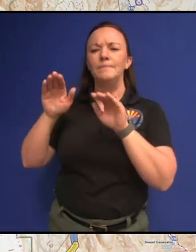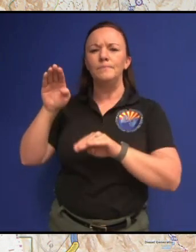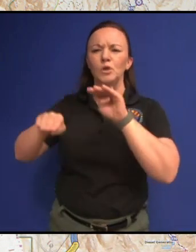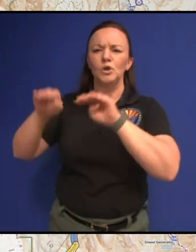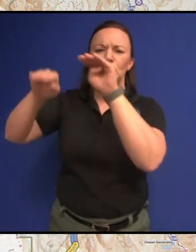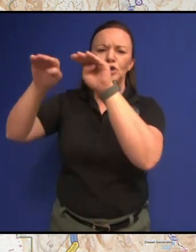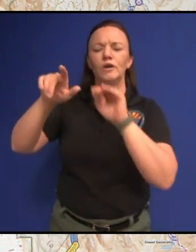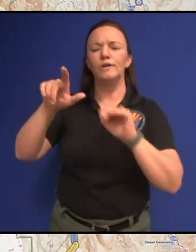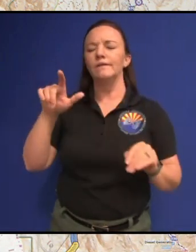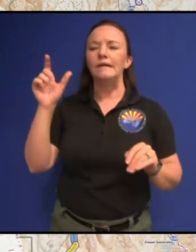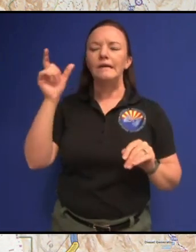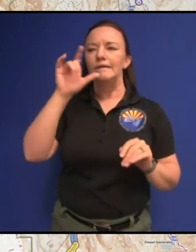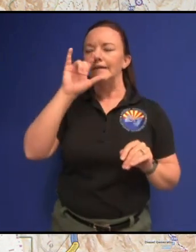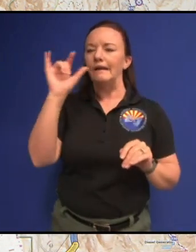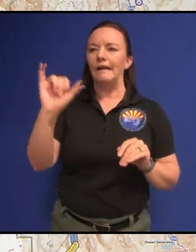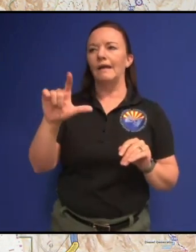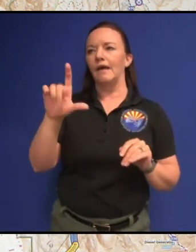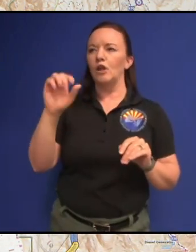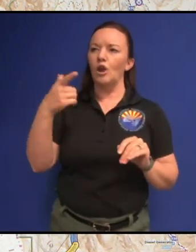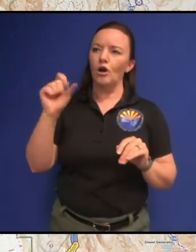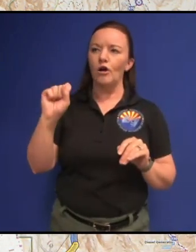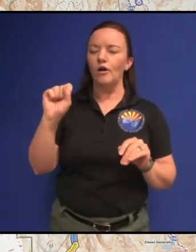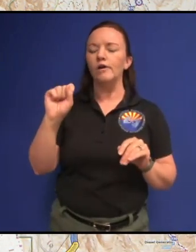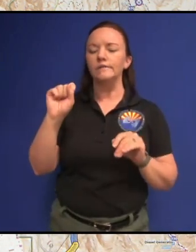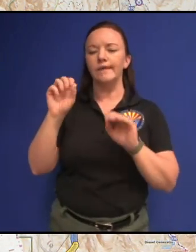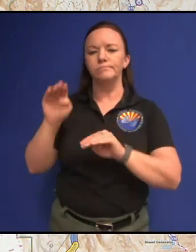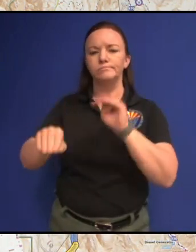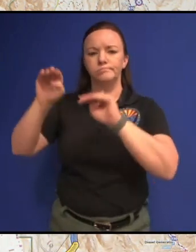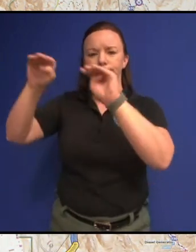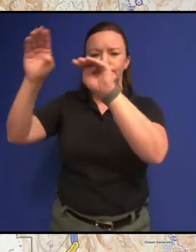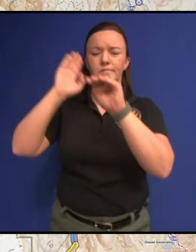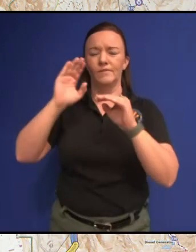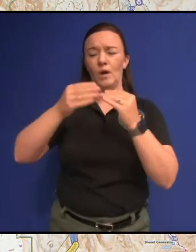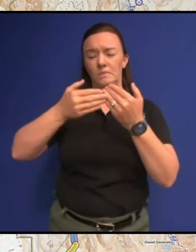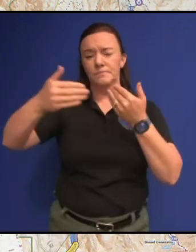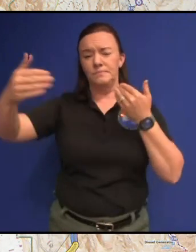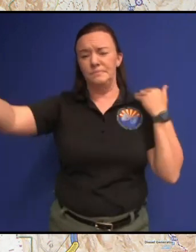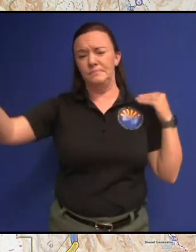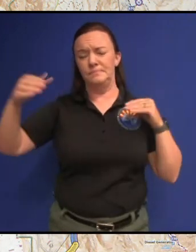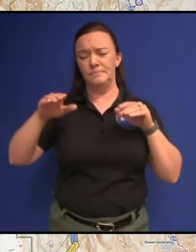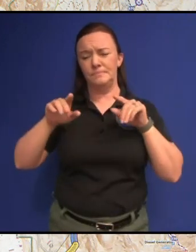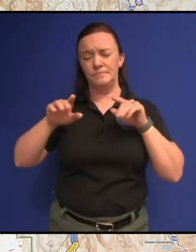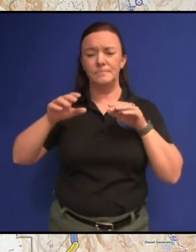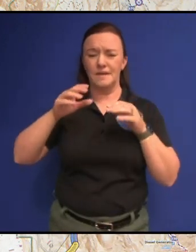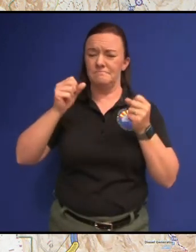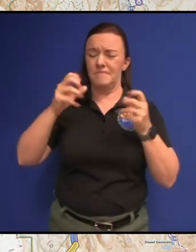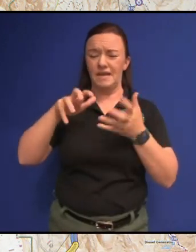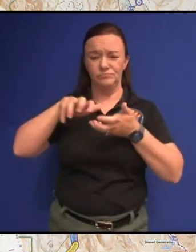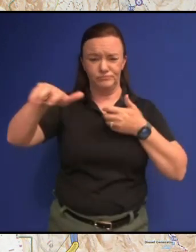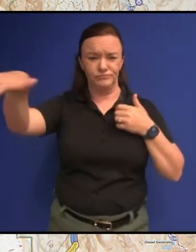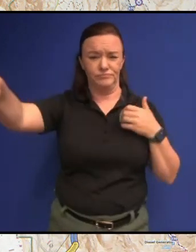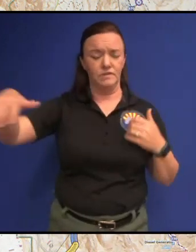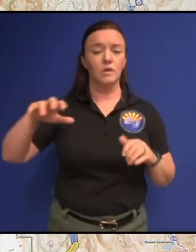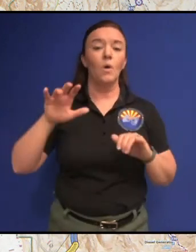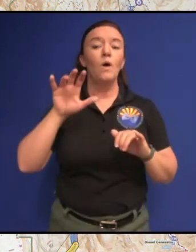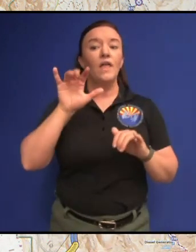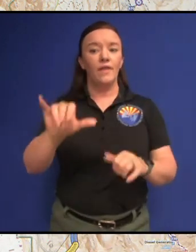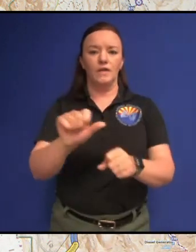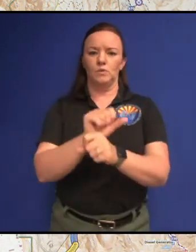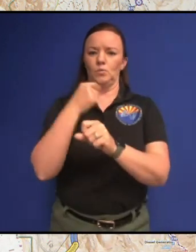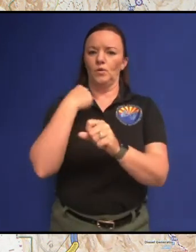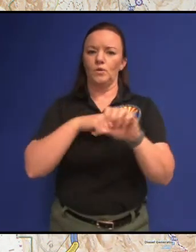your Lincoln logs a whole bunch of them stacked up for like a mile long then that's that's what you see there that's the work that we're right now and when it gets there